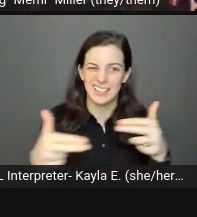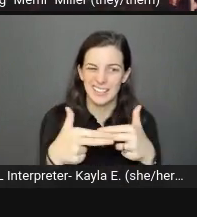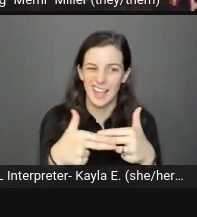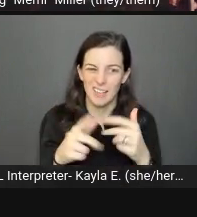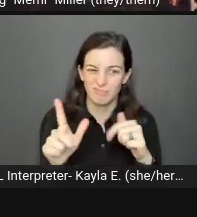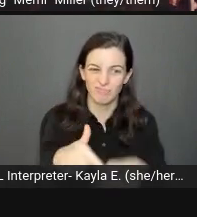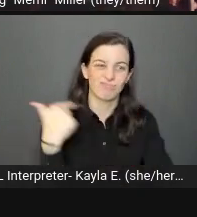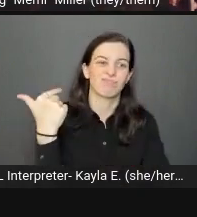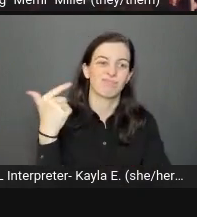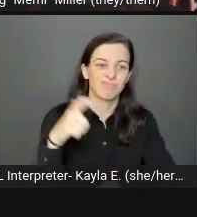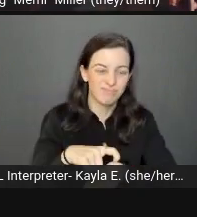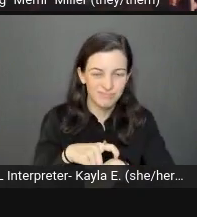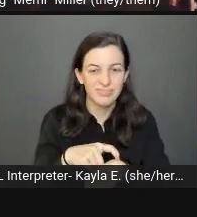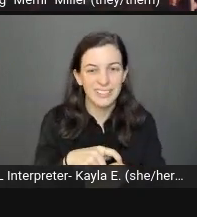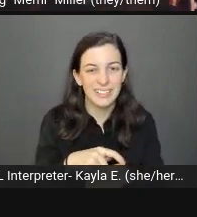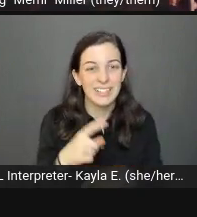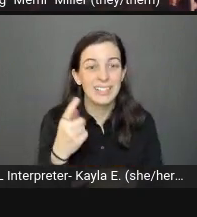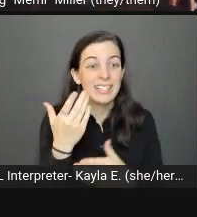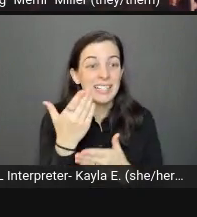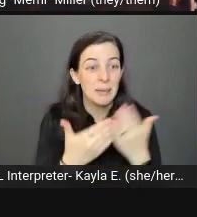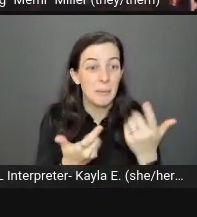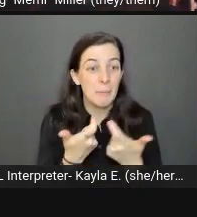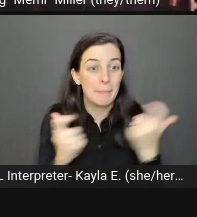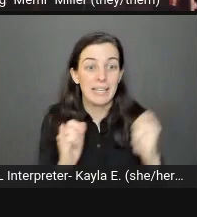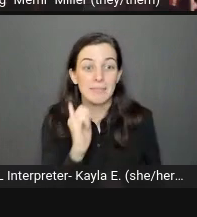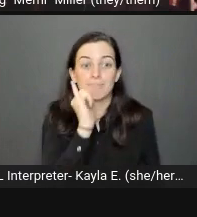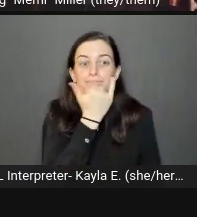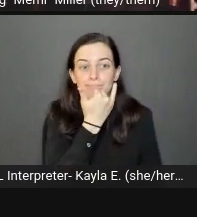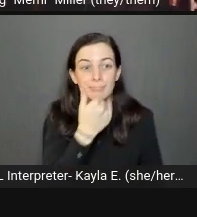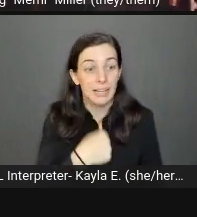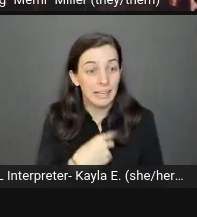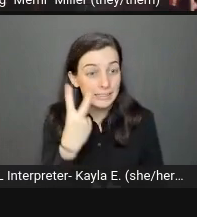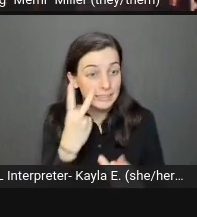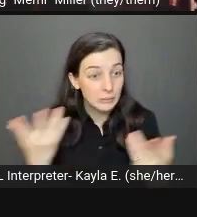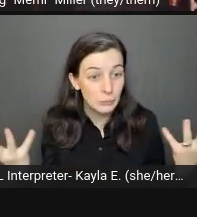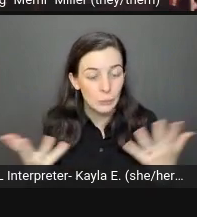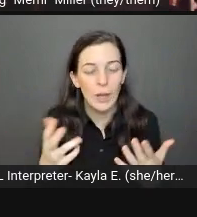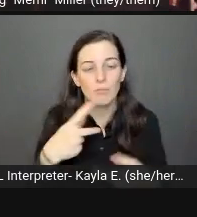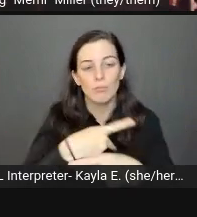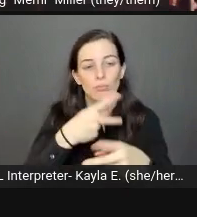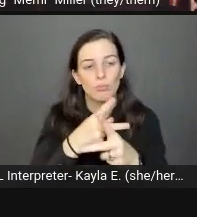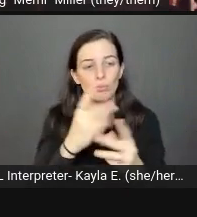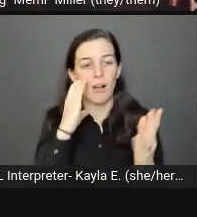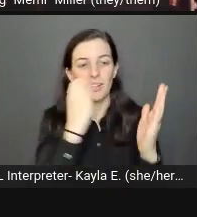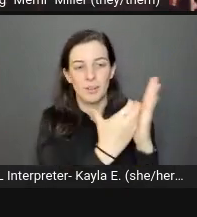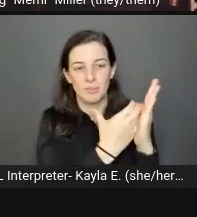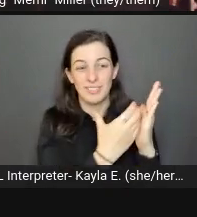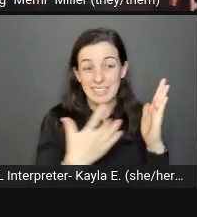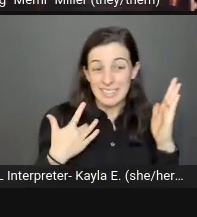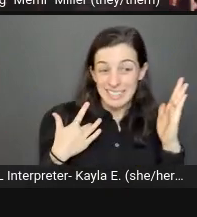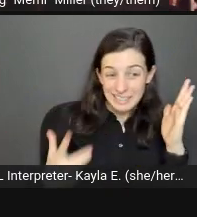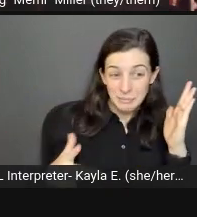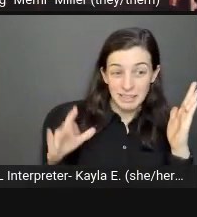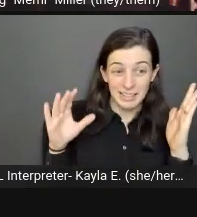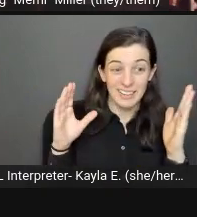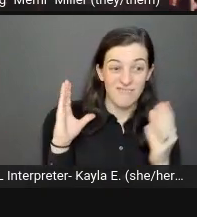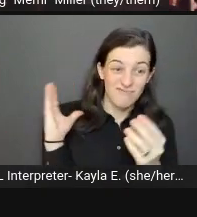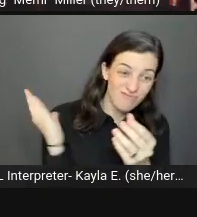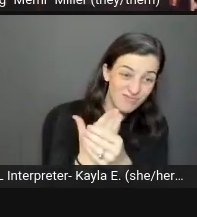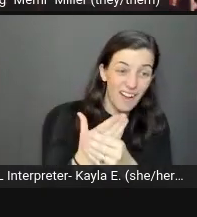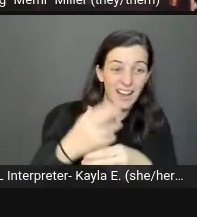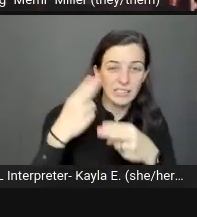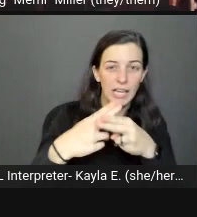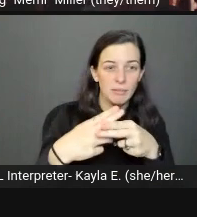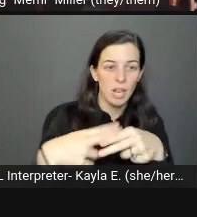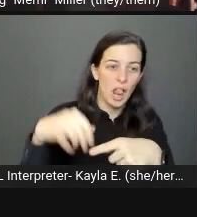text whoopsies I see are on product images. Most of the time, they're long file names, which helps no one, including your SEO.